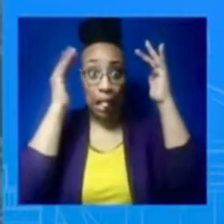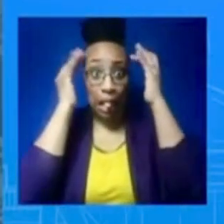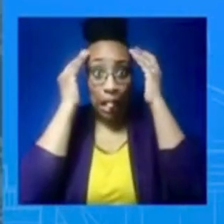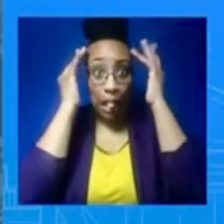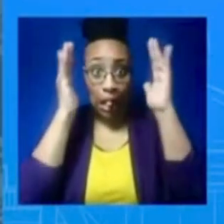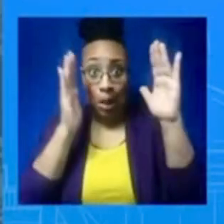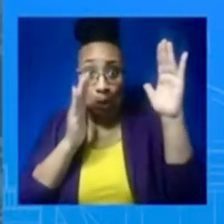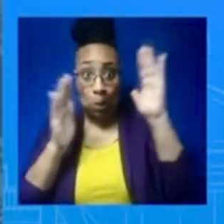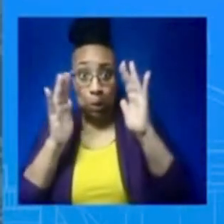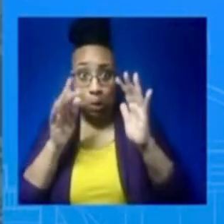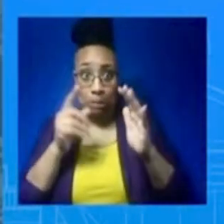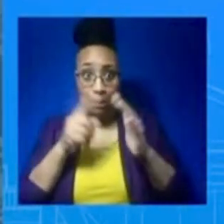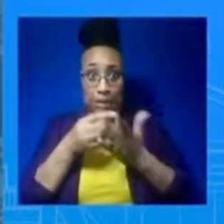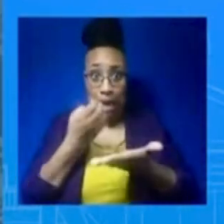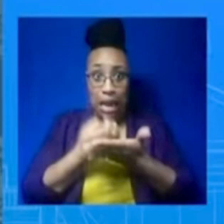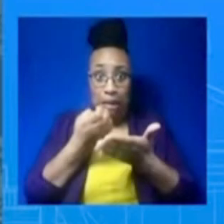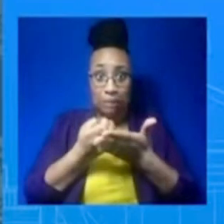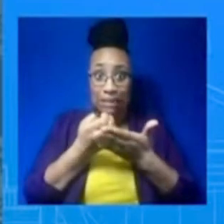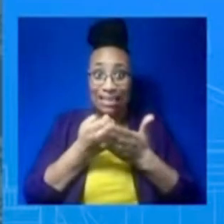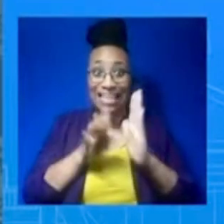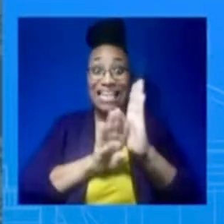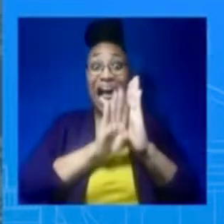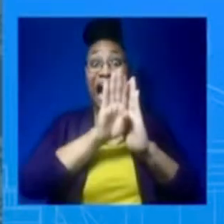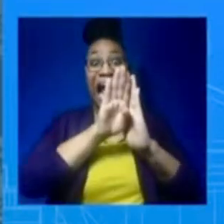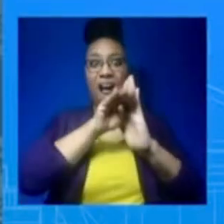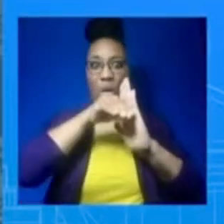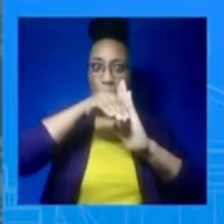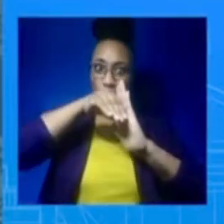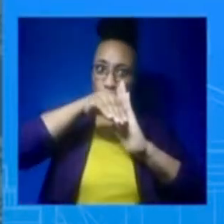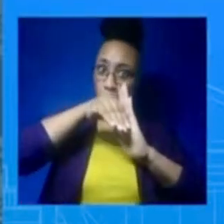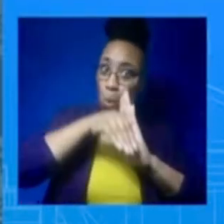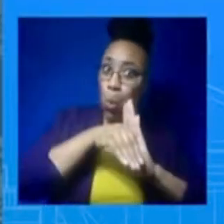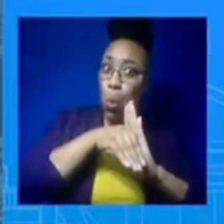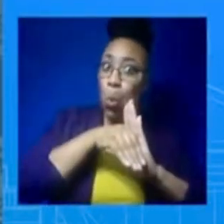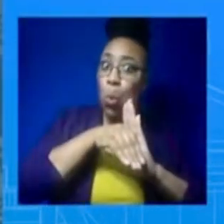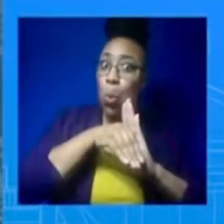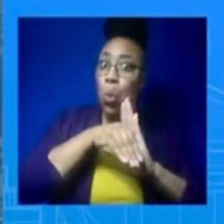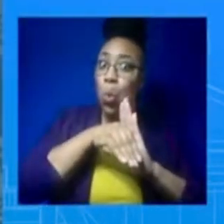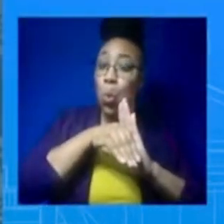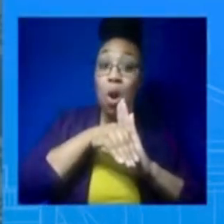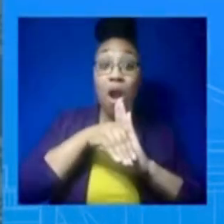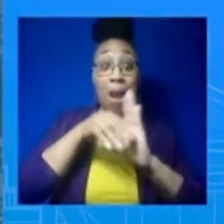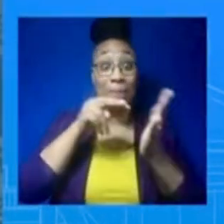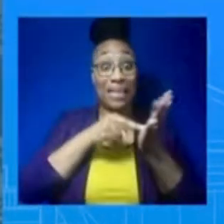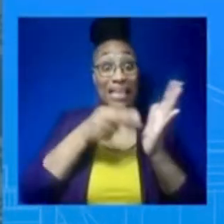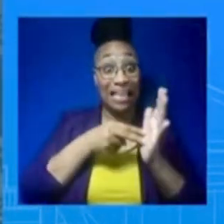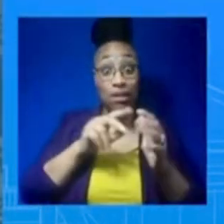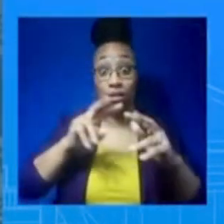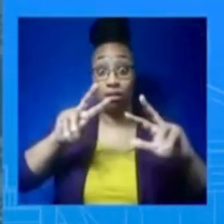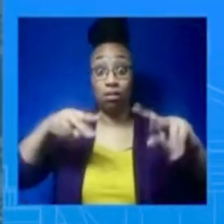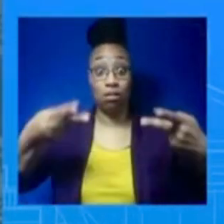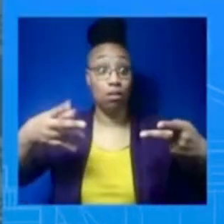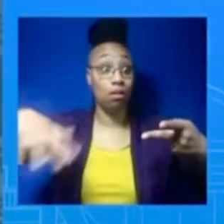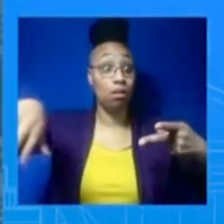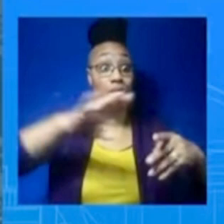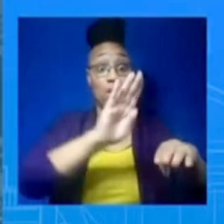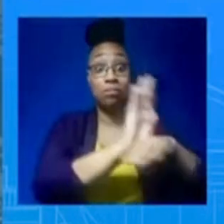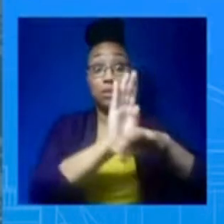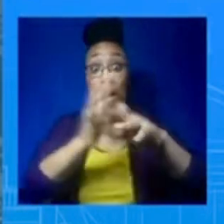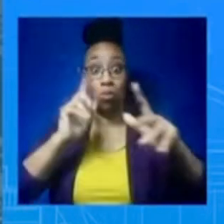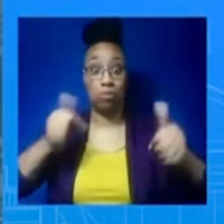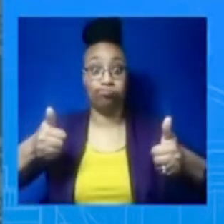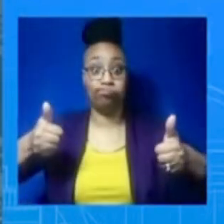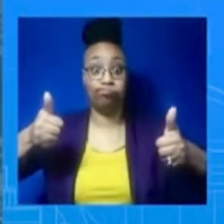particular report. So, the report does not just measure borrowing. It measures credit card balances,